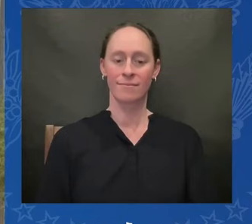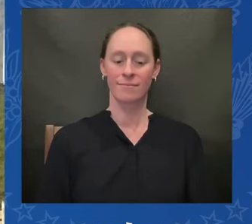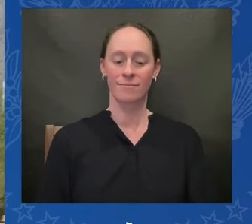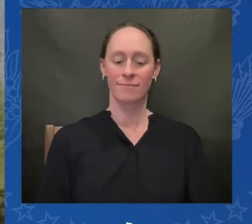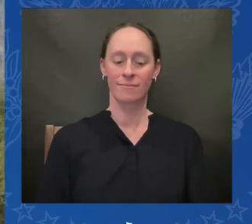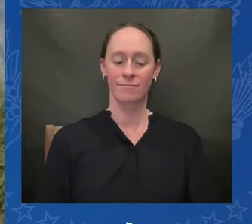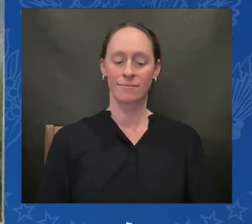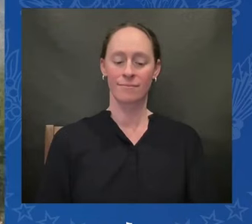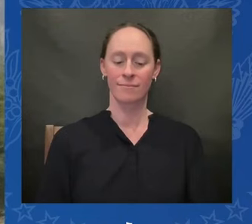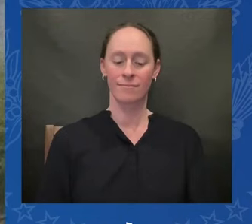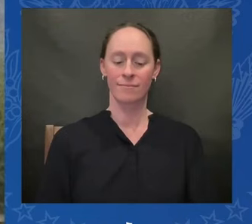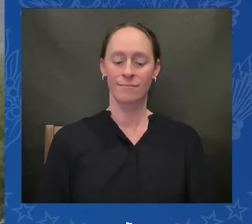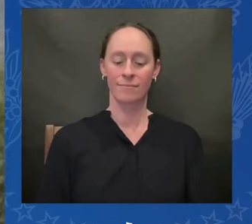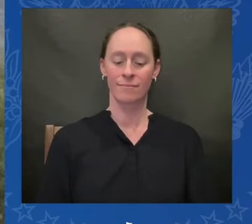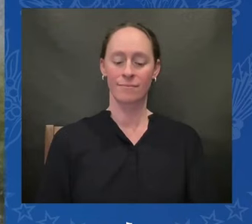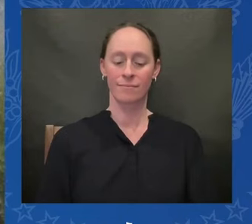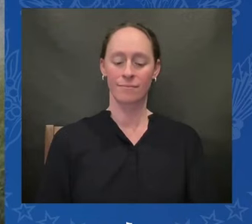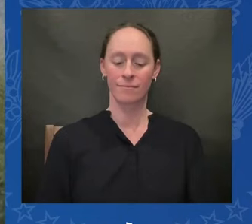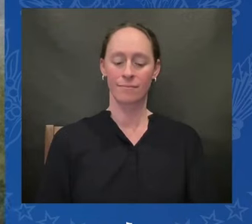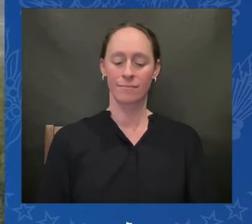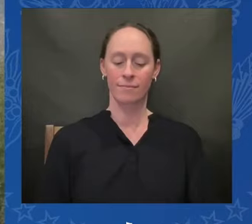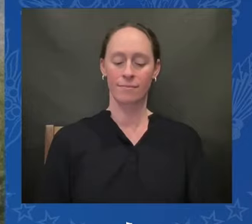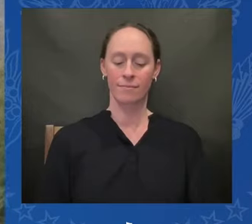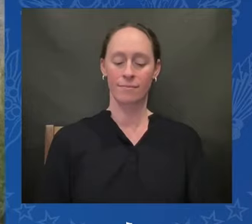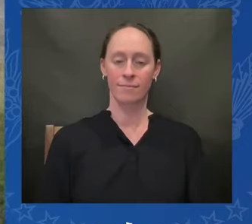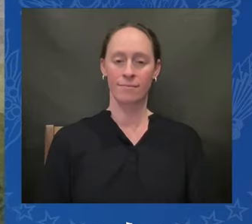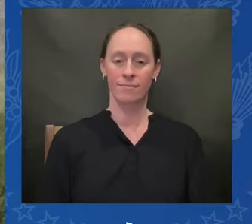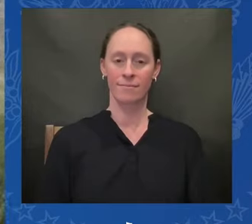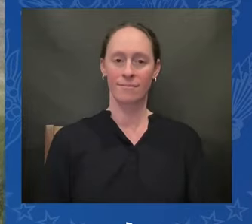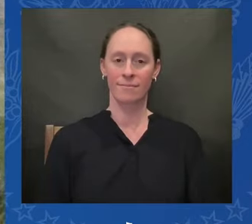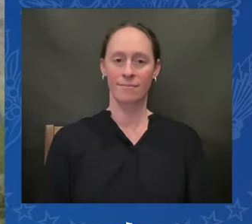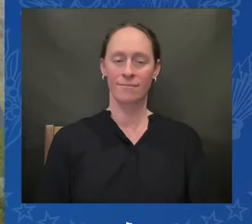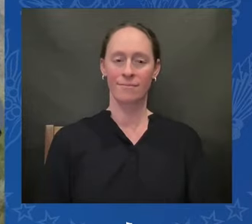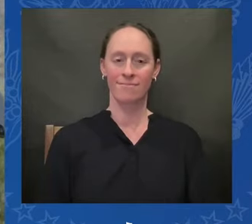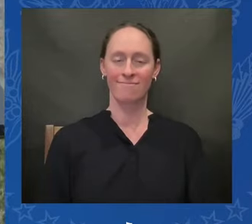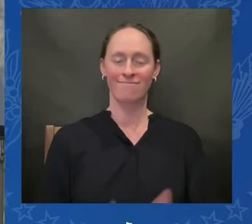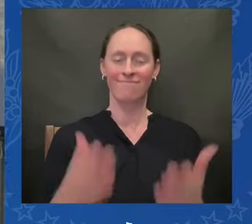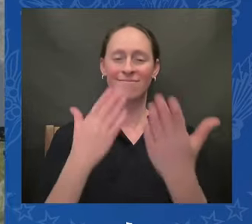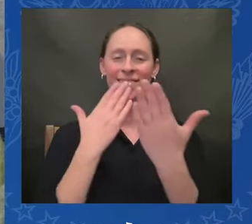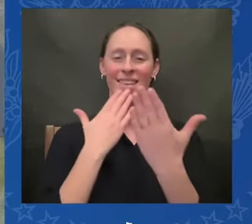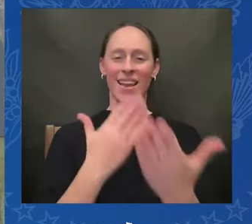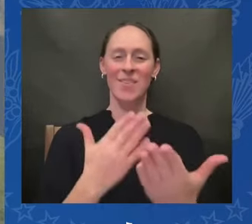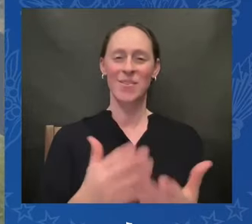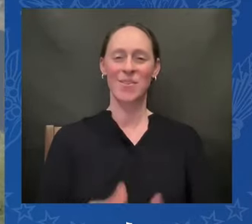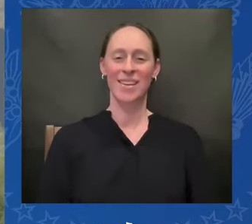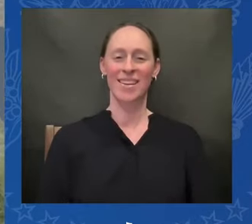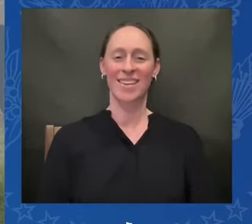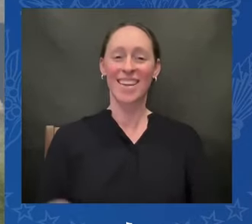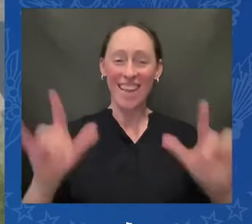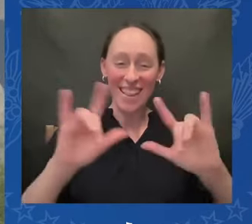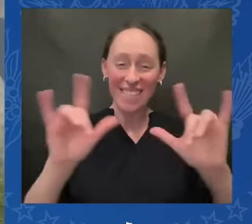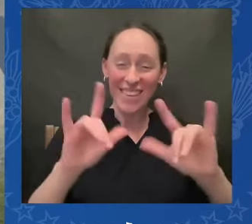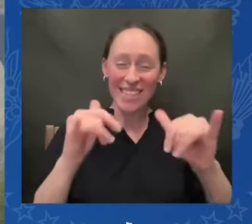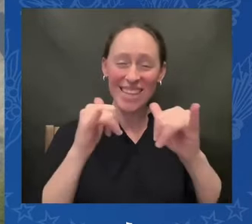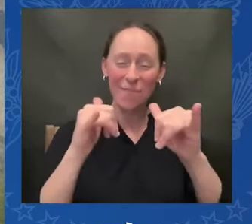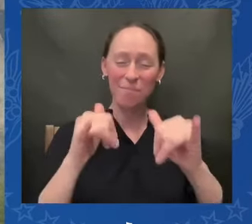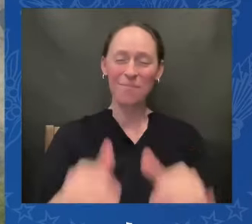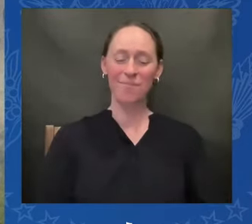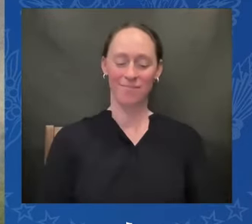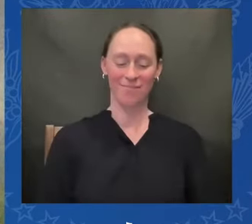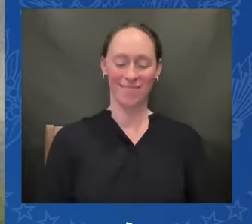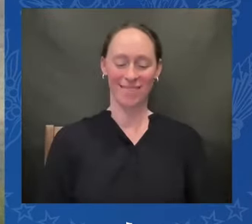thank you thank you I love you too thank you